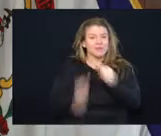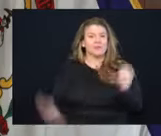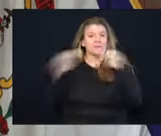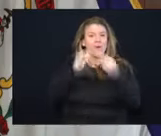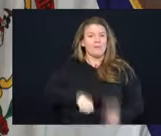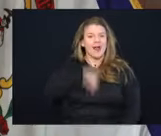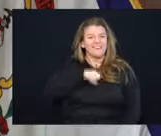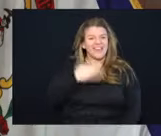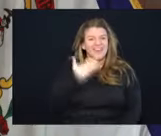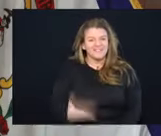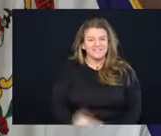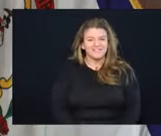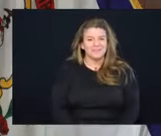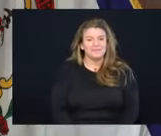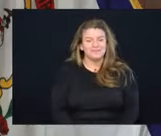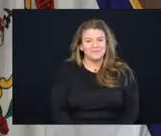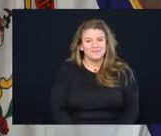much.